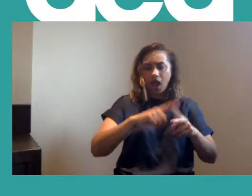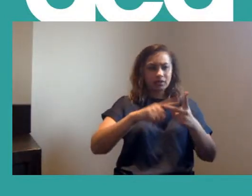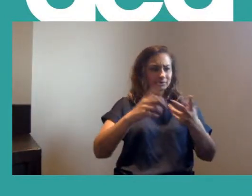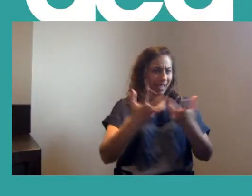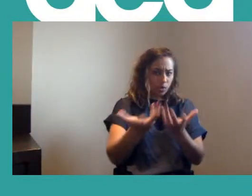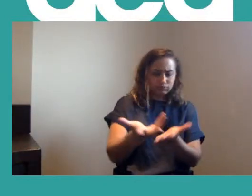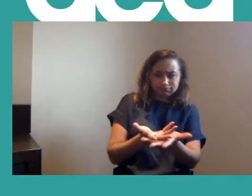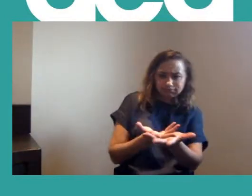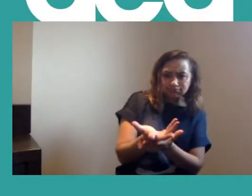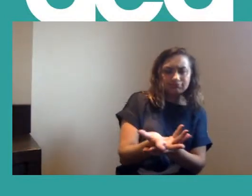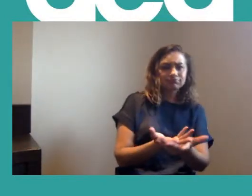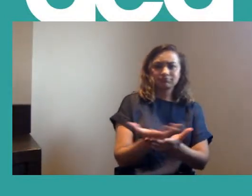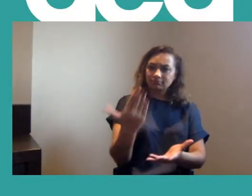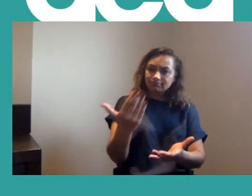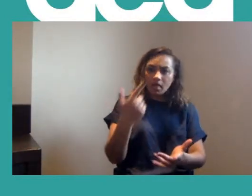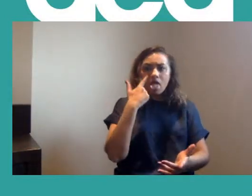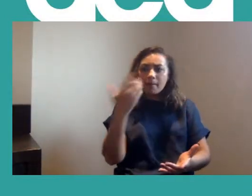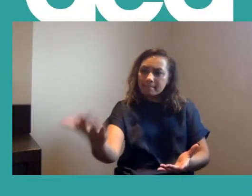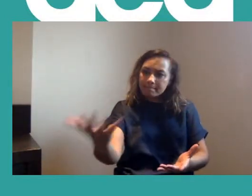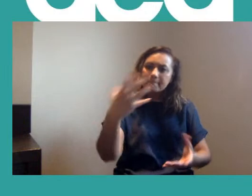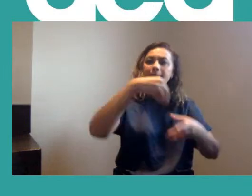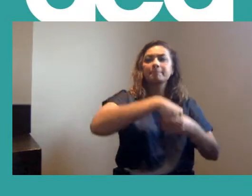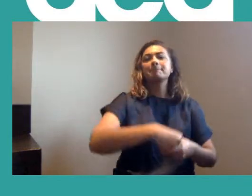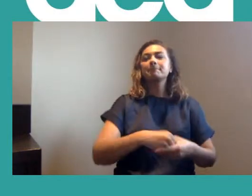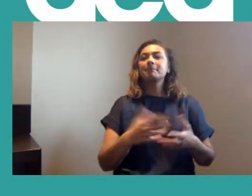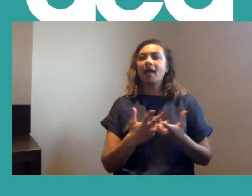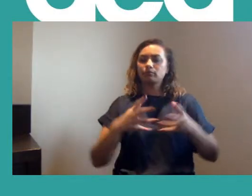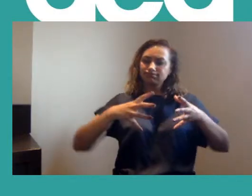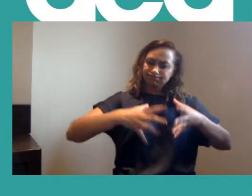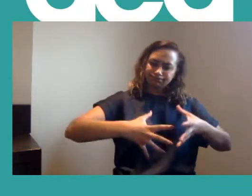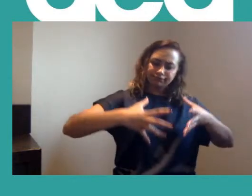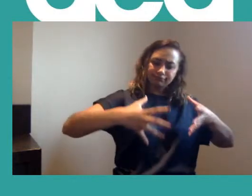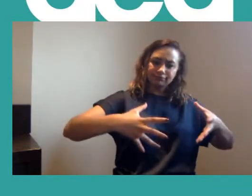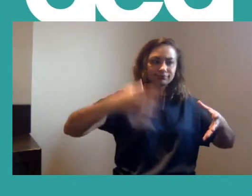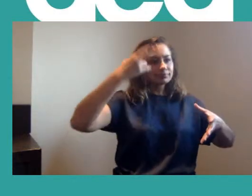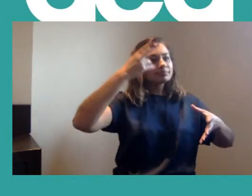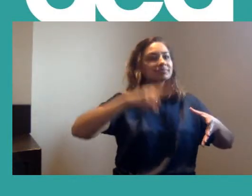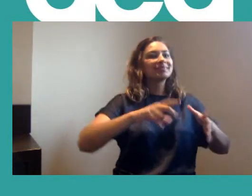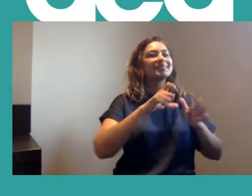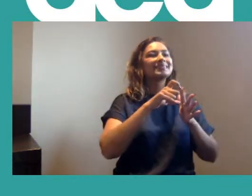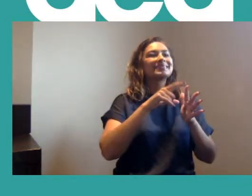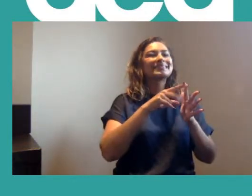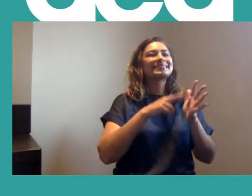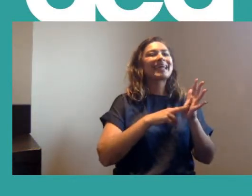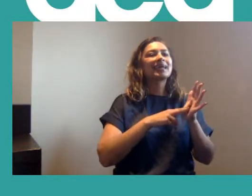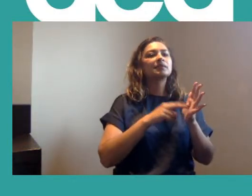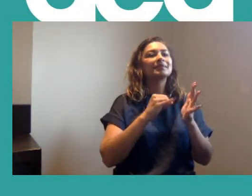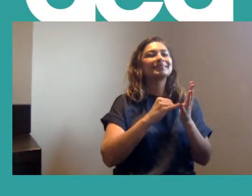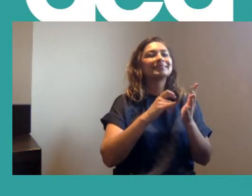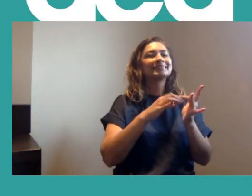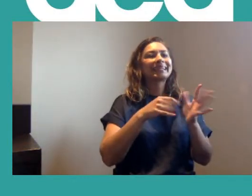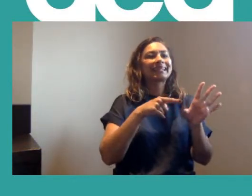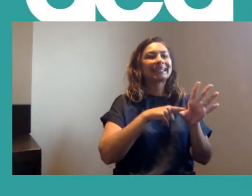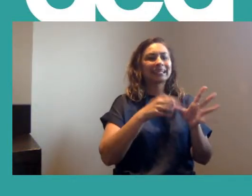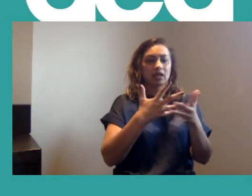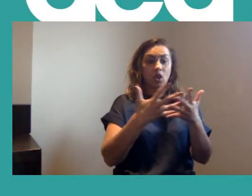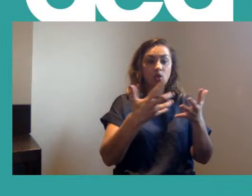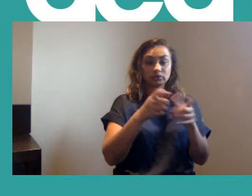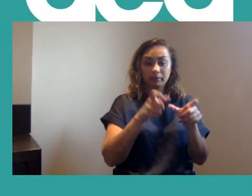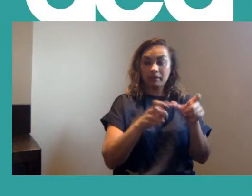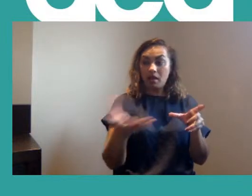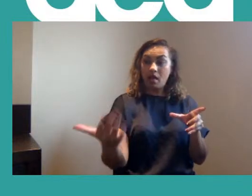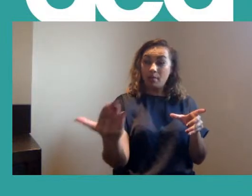to them, and how you ultimately increase what we call our density. So that's the amount of people that are in our union.